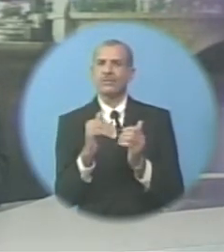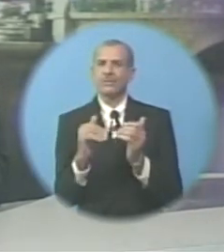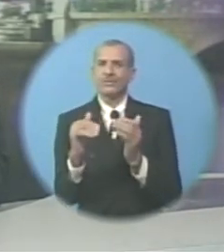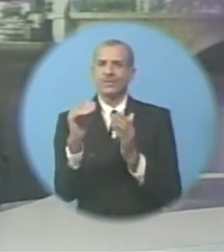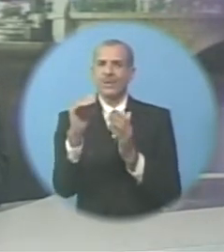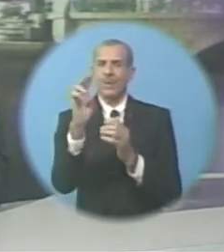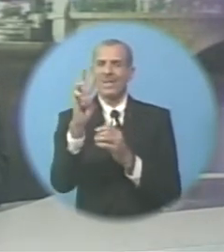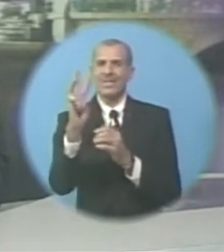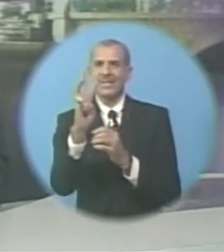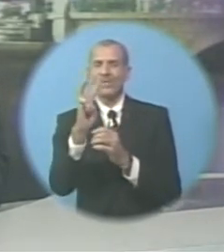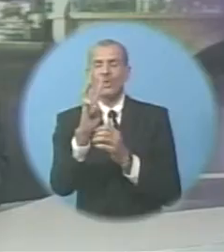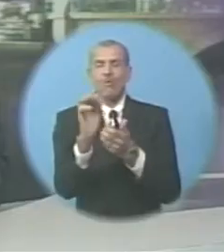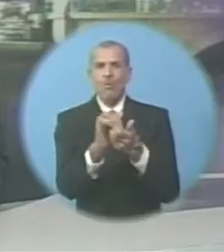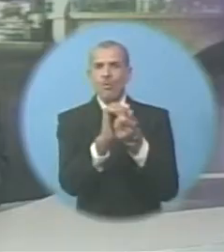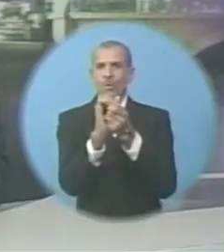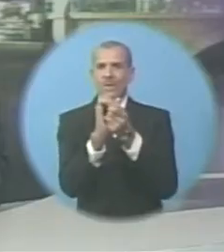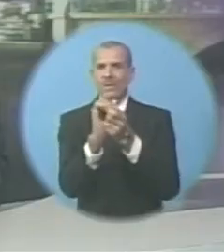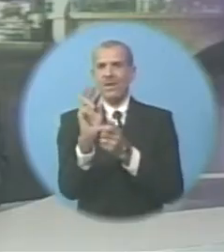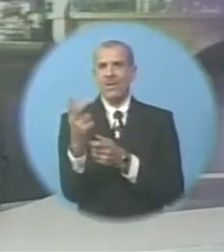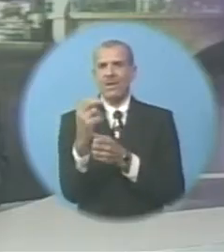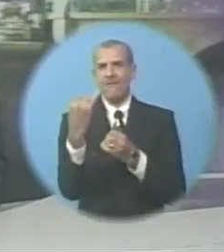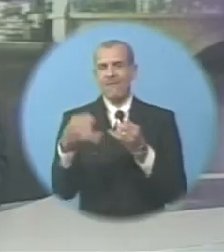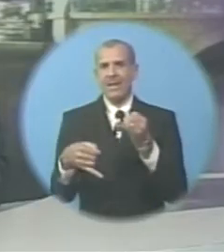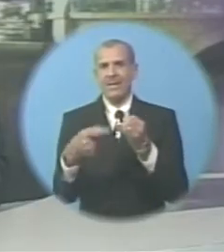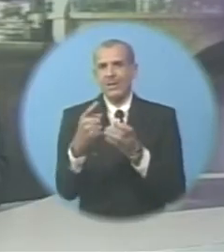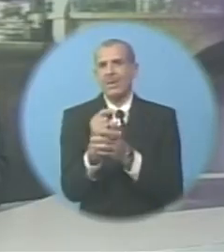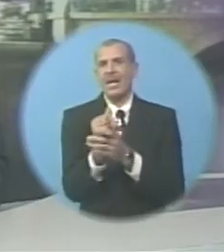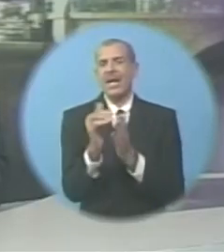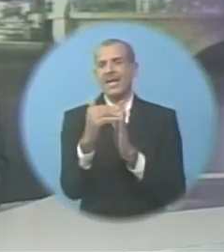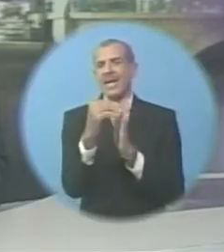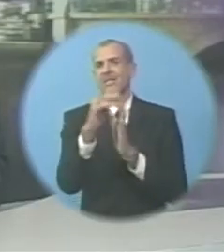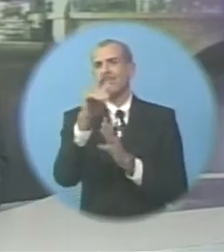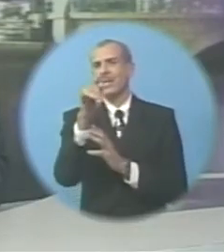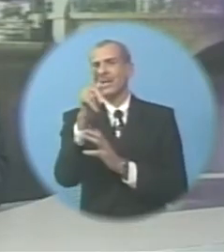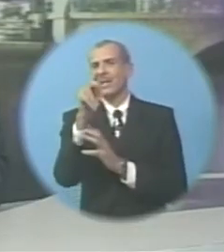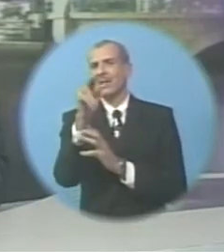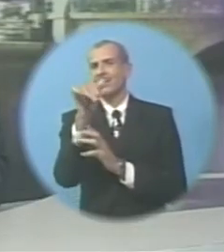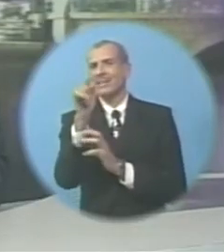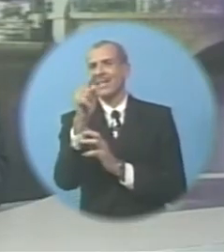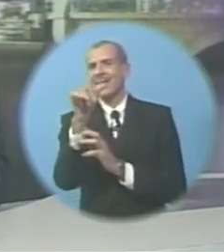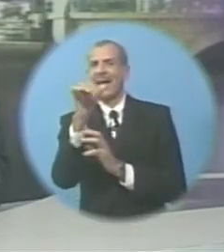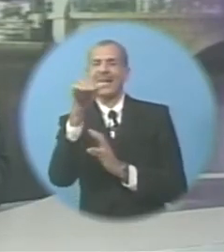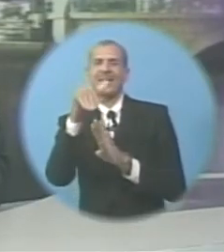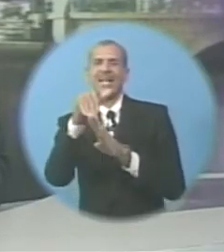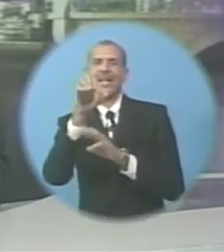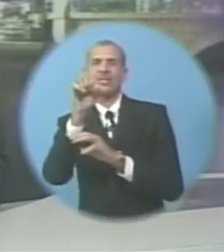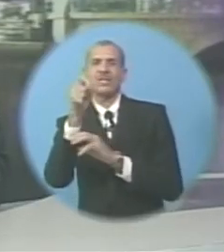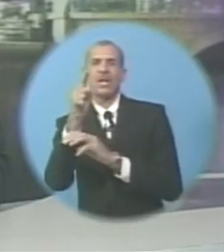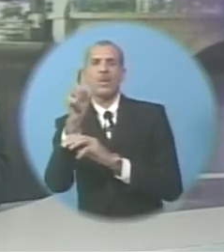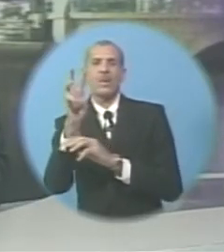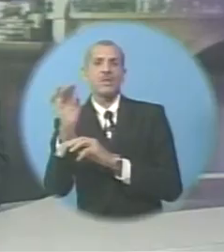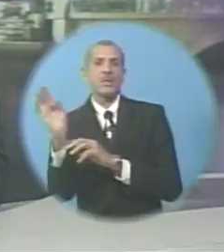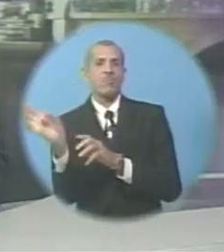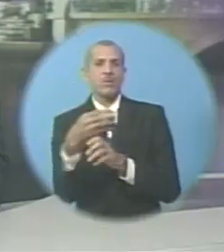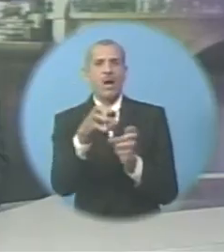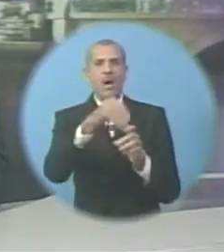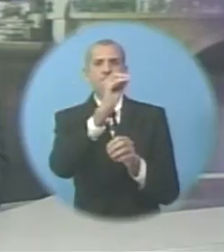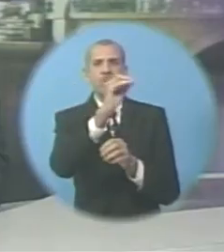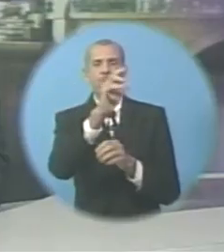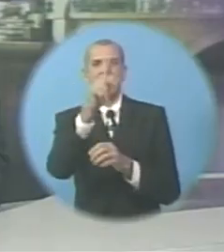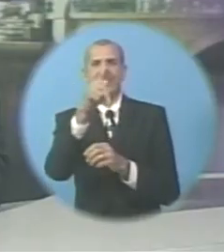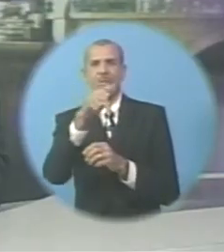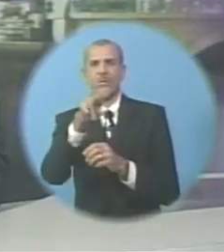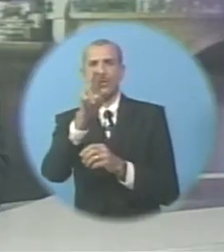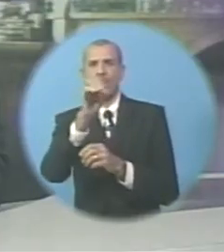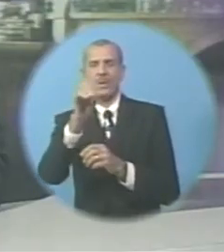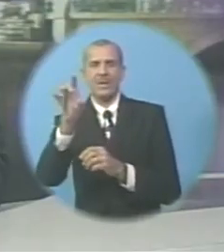of a consolation win in the third and final test against Pakistan at Sharjah The Windies bowled out Pakistan for $208,000 to set